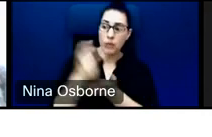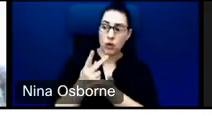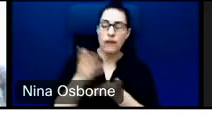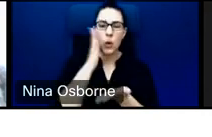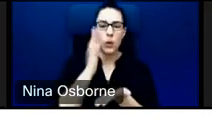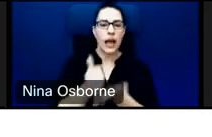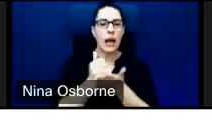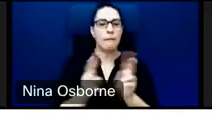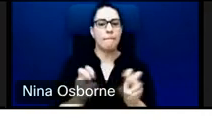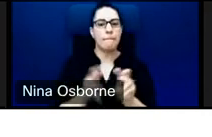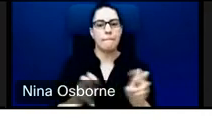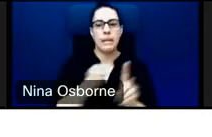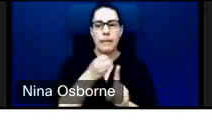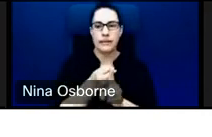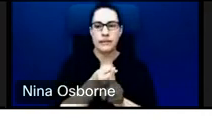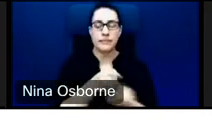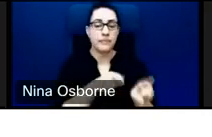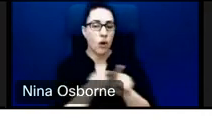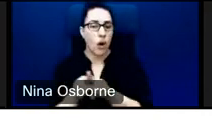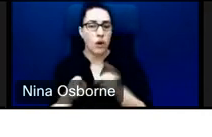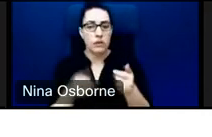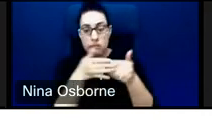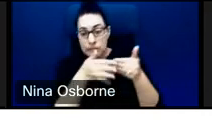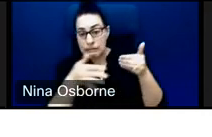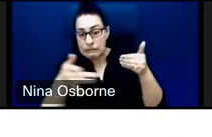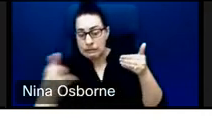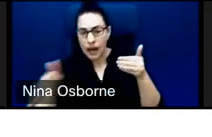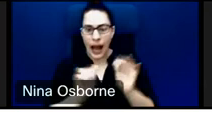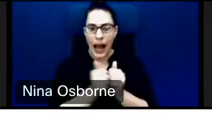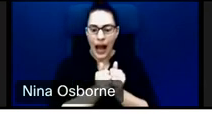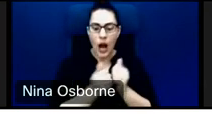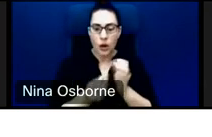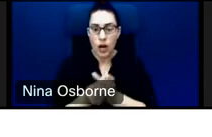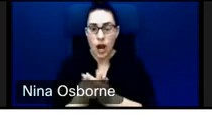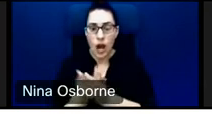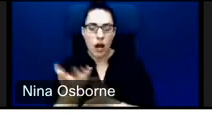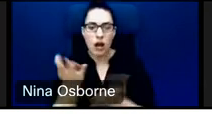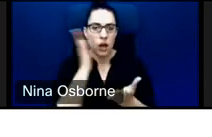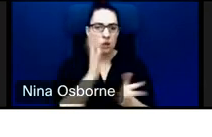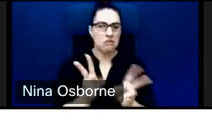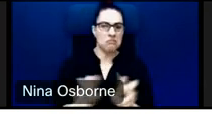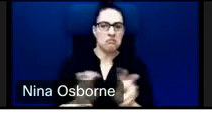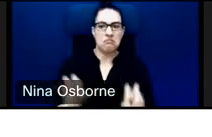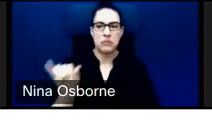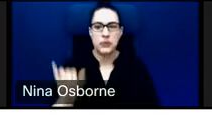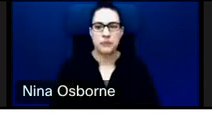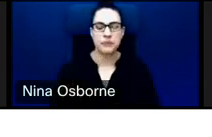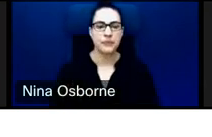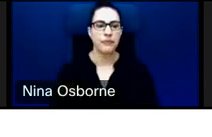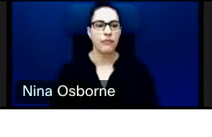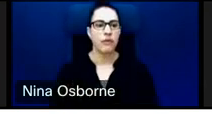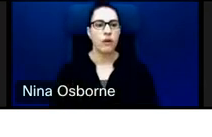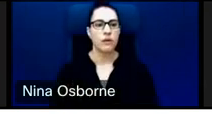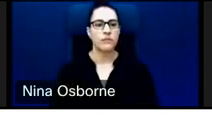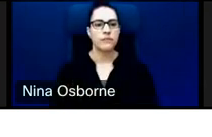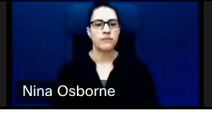the actual development impact as it is over time as it's in our portfolio. And we look at it through three